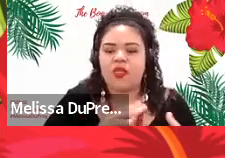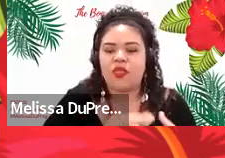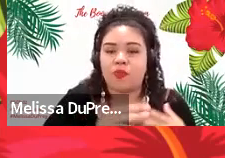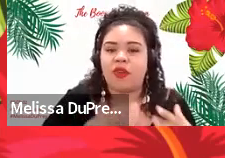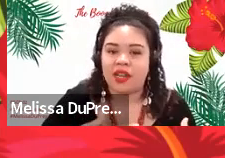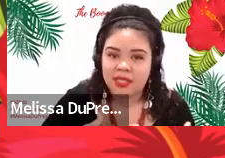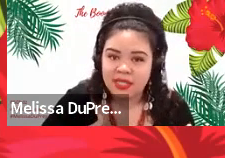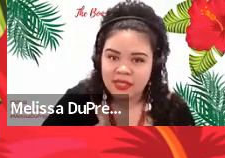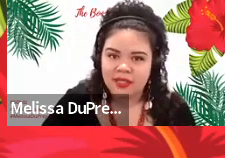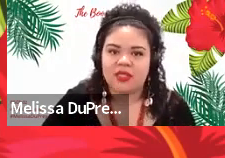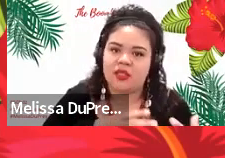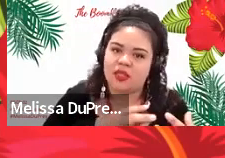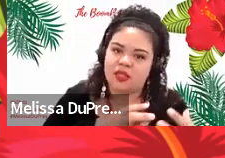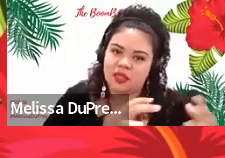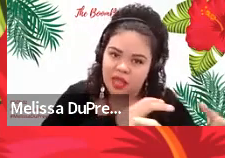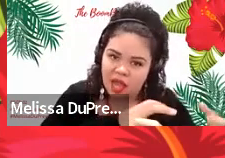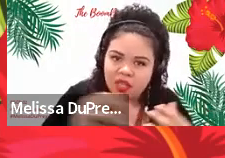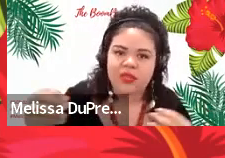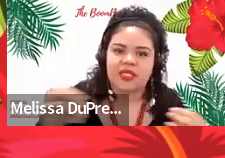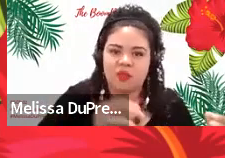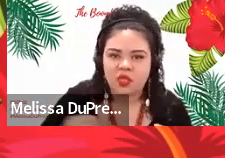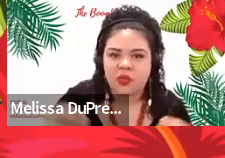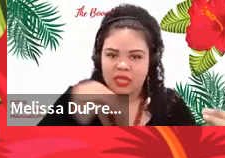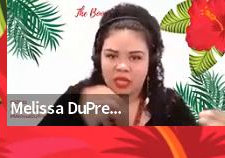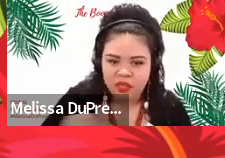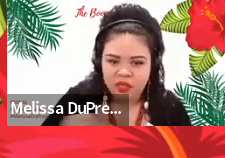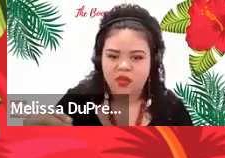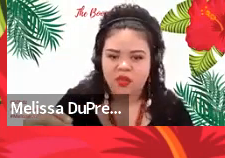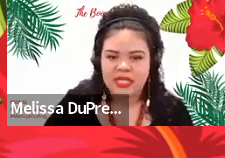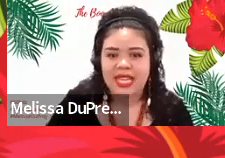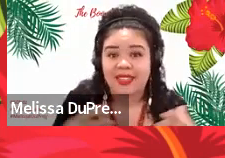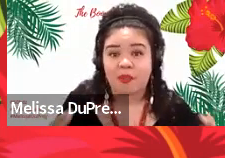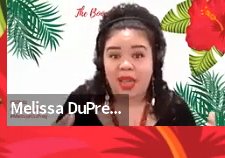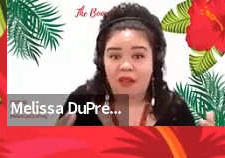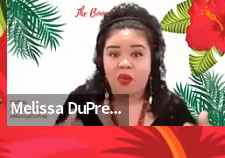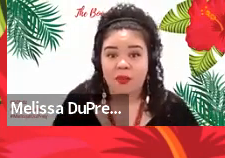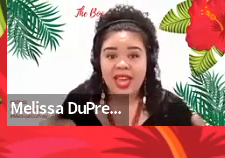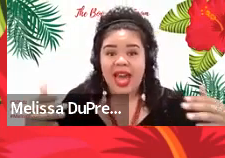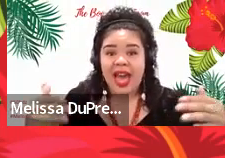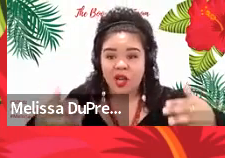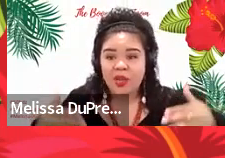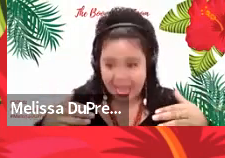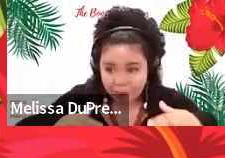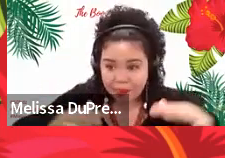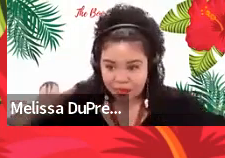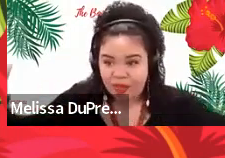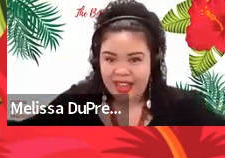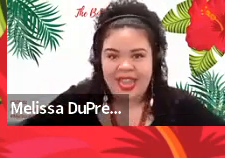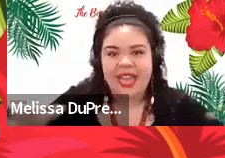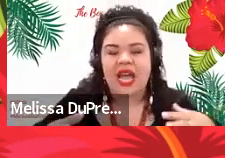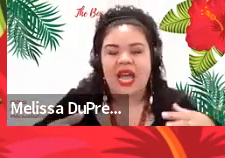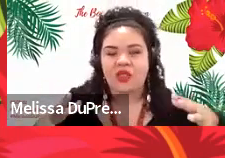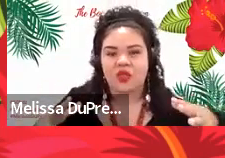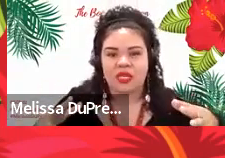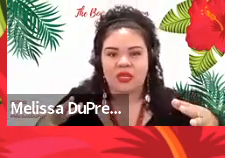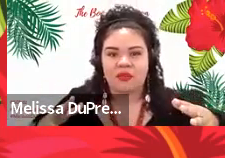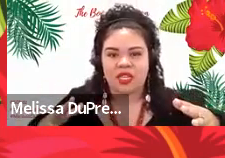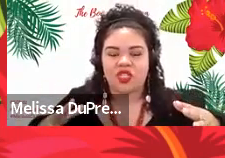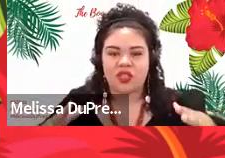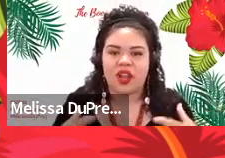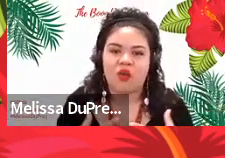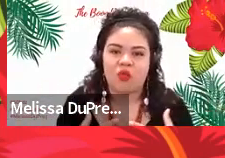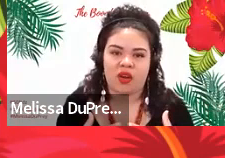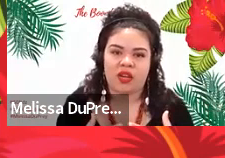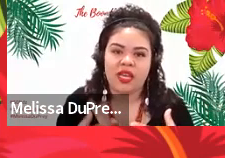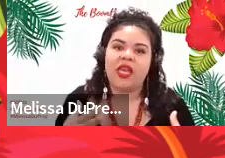vessel the process the the conduits in which we tell the stories and then the platform how do we amplify and how do